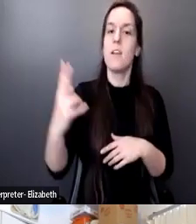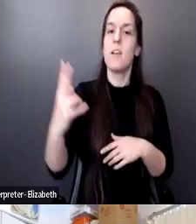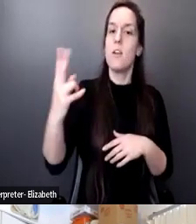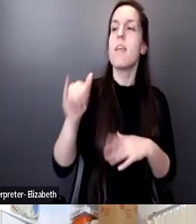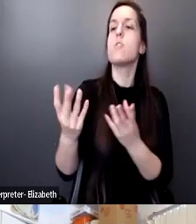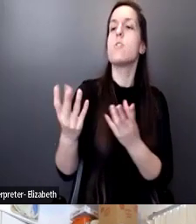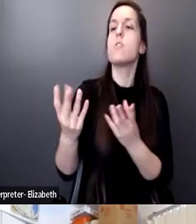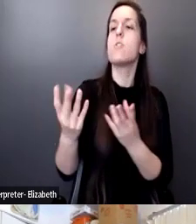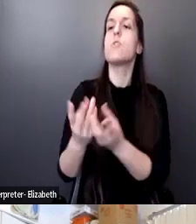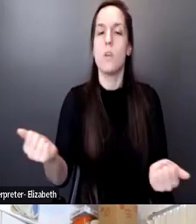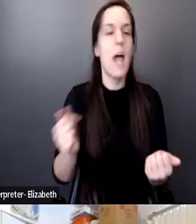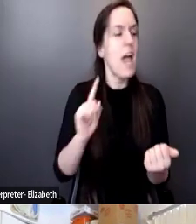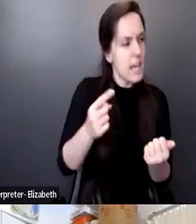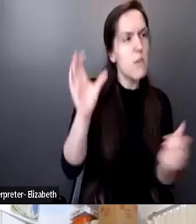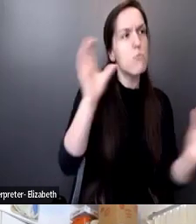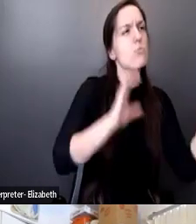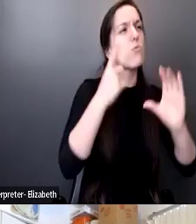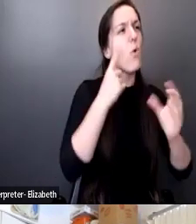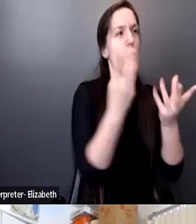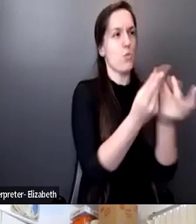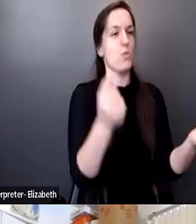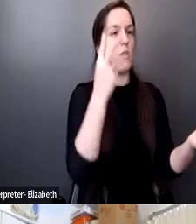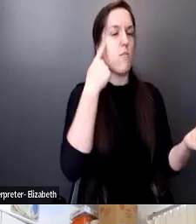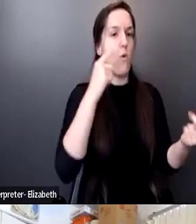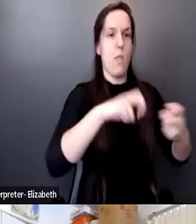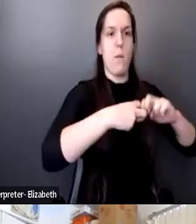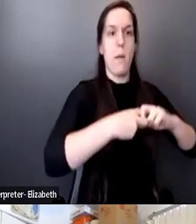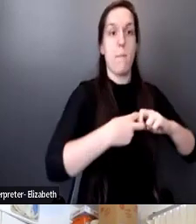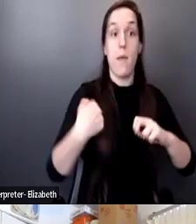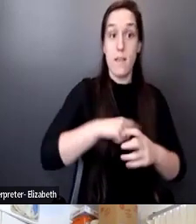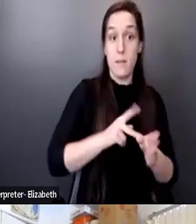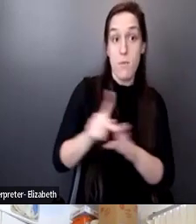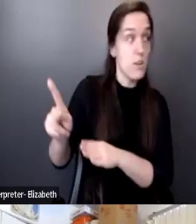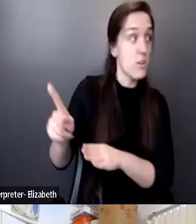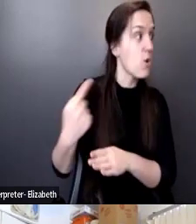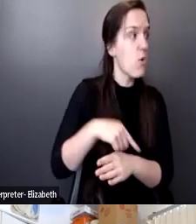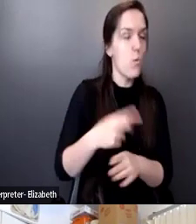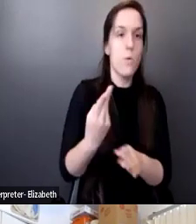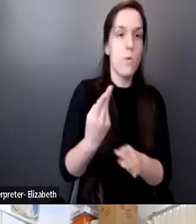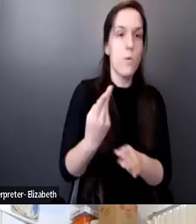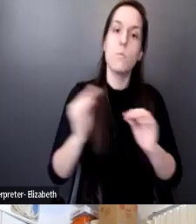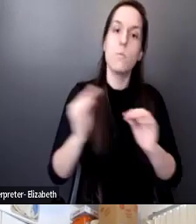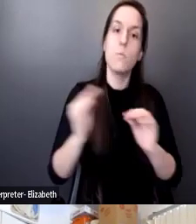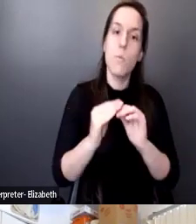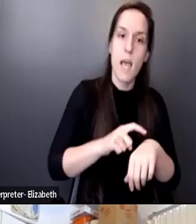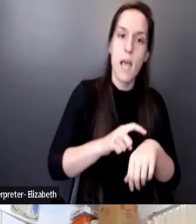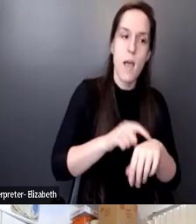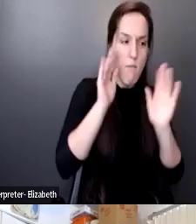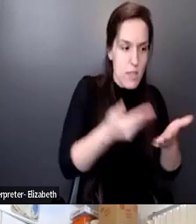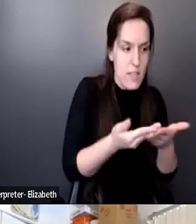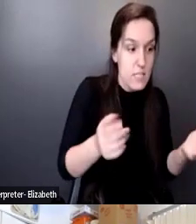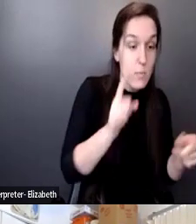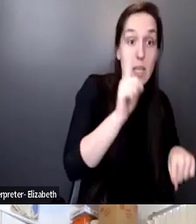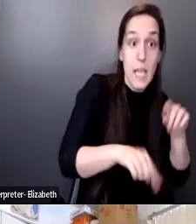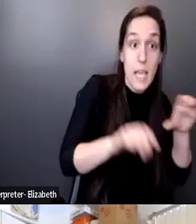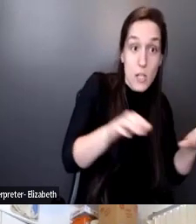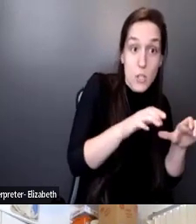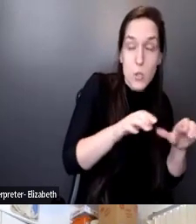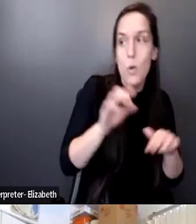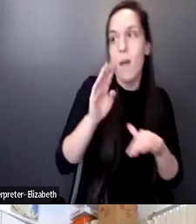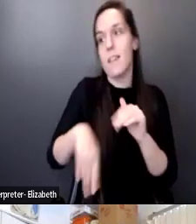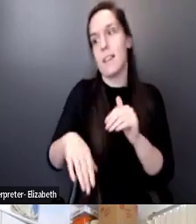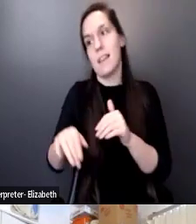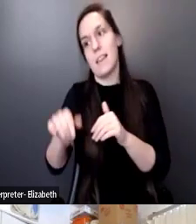solution to the problem. But us professionals, we spend more time on what we cannot do than what we can do.